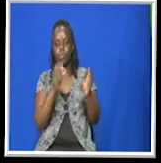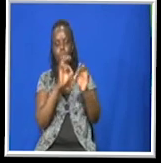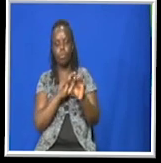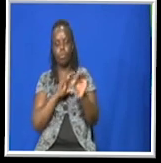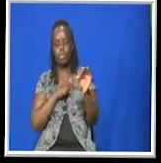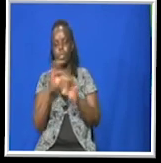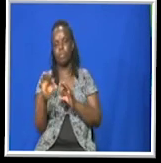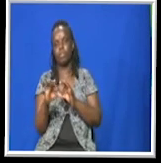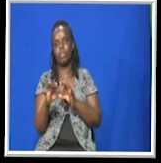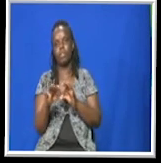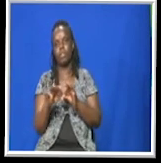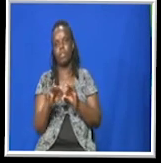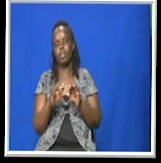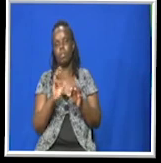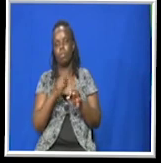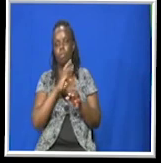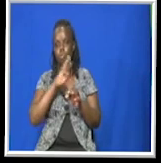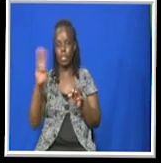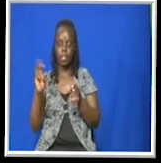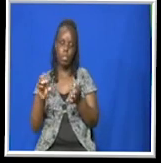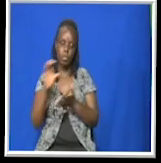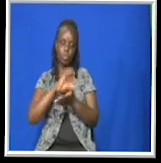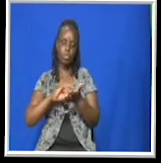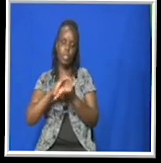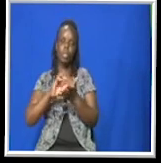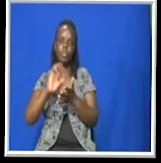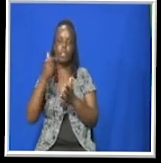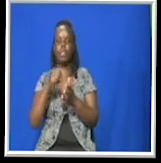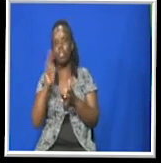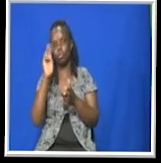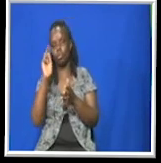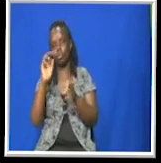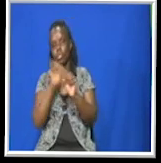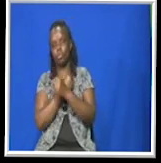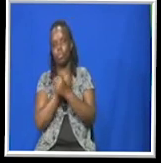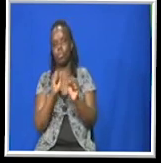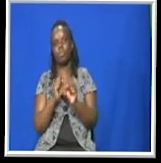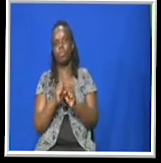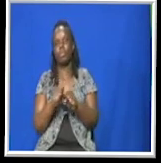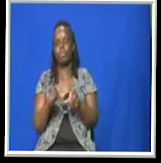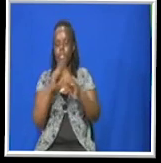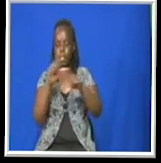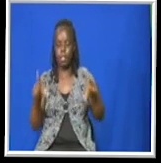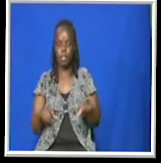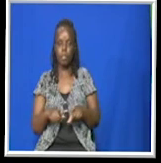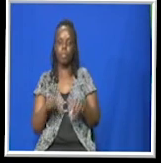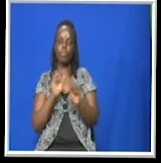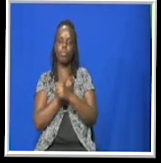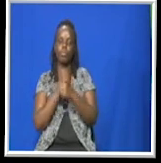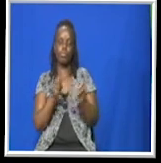from Western Kenya to Central Kenya. No, we can't. So that land cannot move.